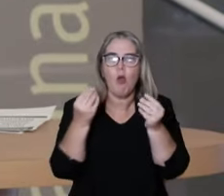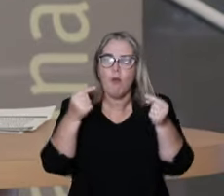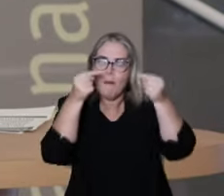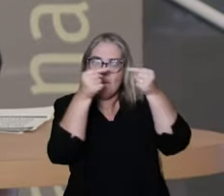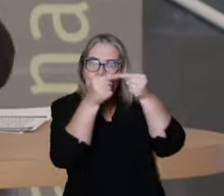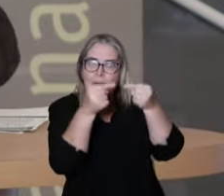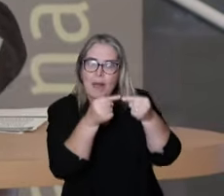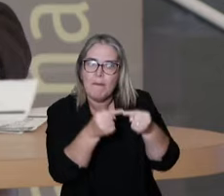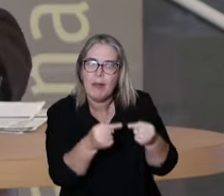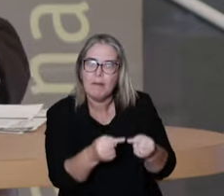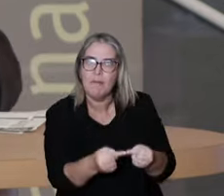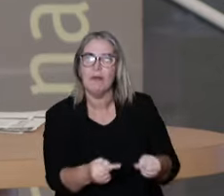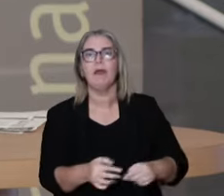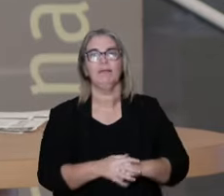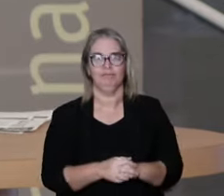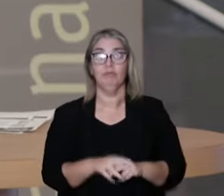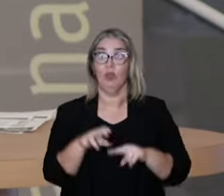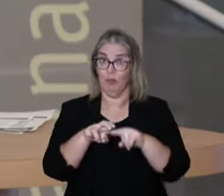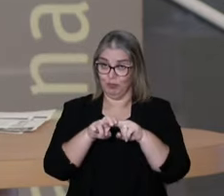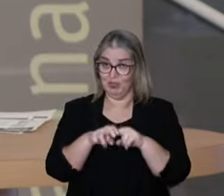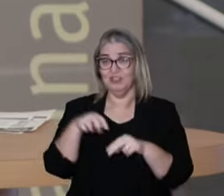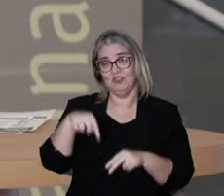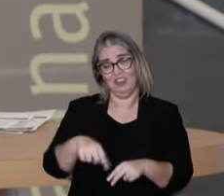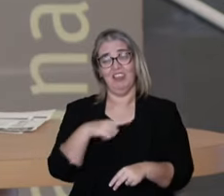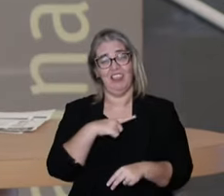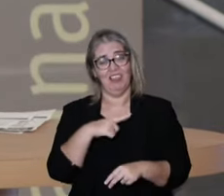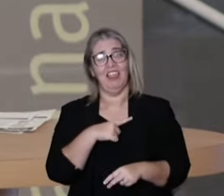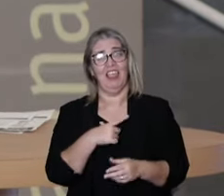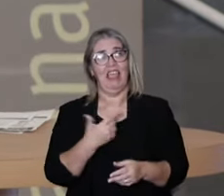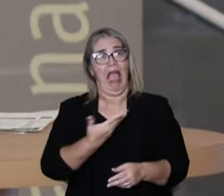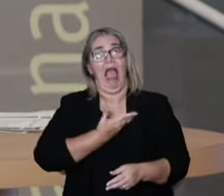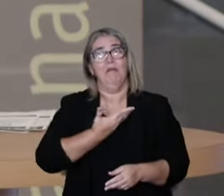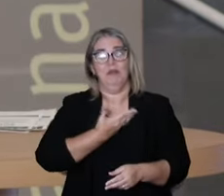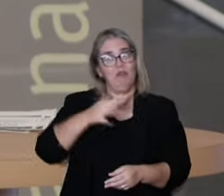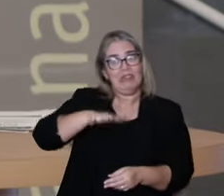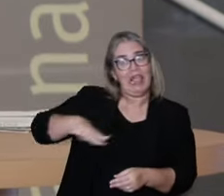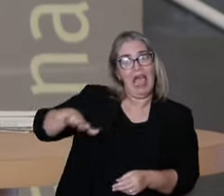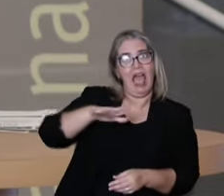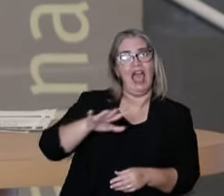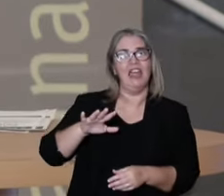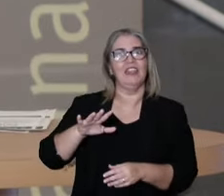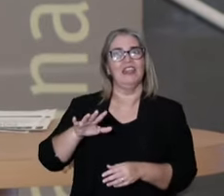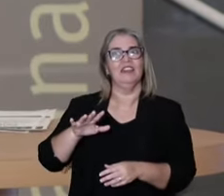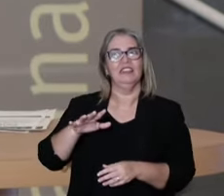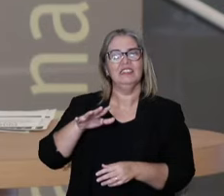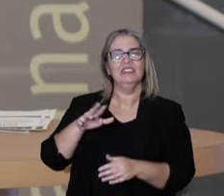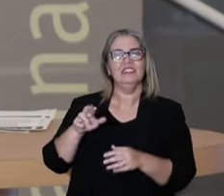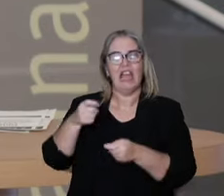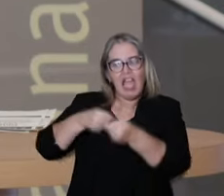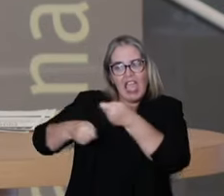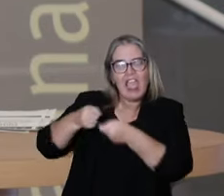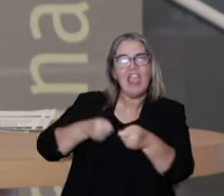our social and economical organization. That's why we have so many friends in the economy